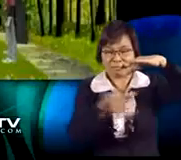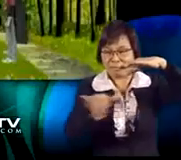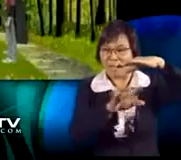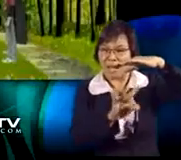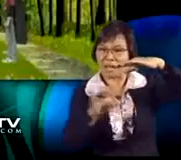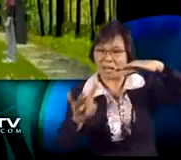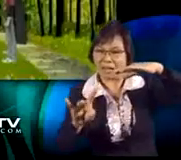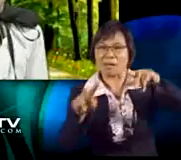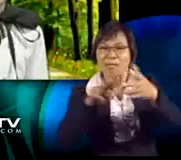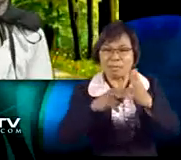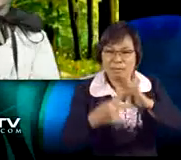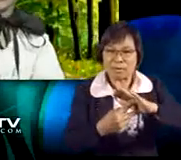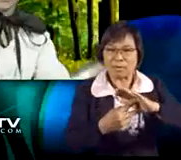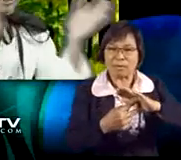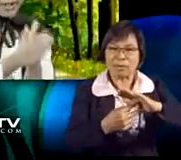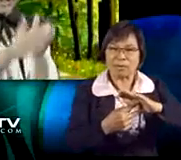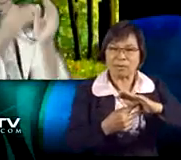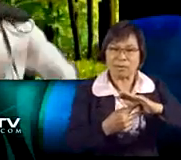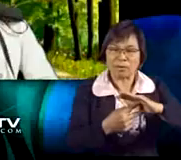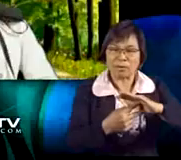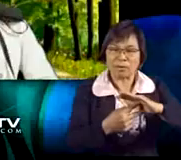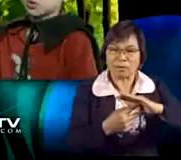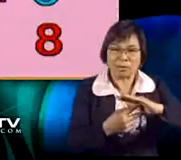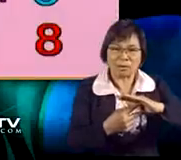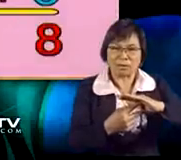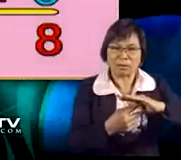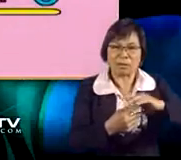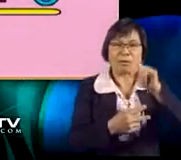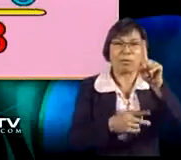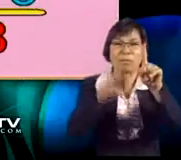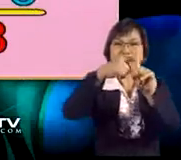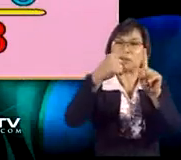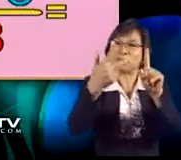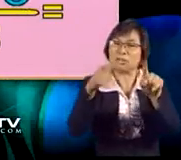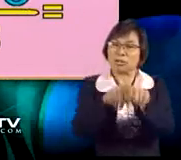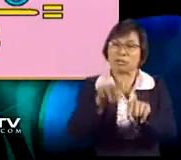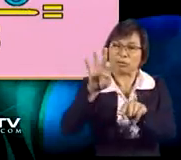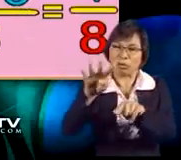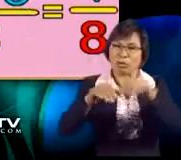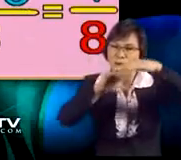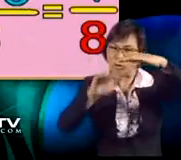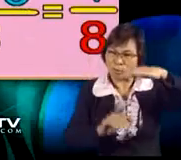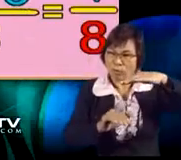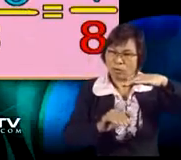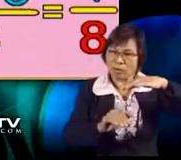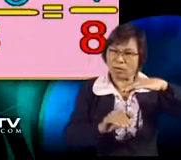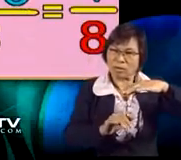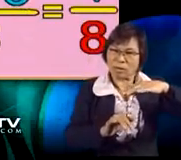then all we need to do is add the numerators together. There. So, 1 plus 3 equals 4.